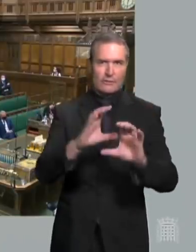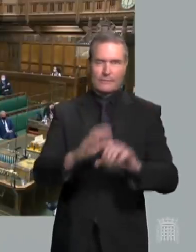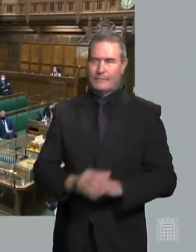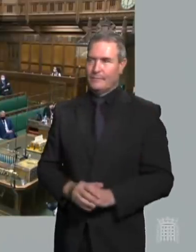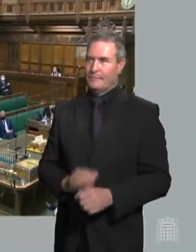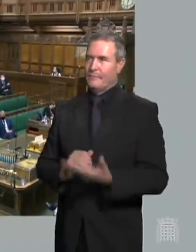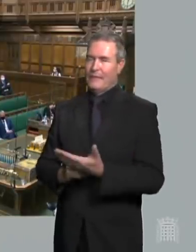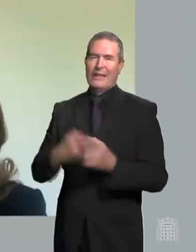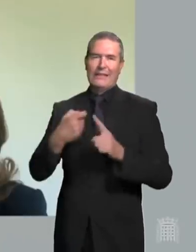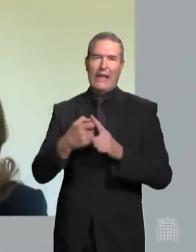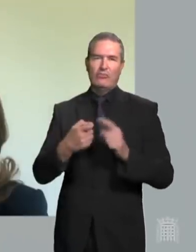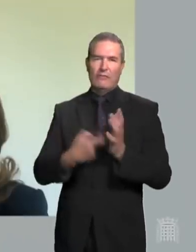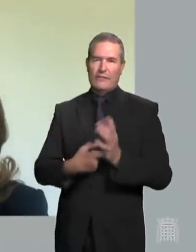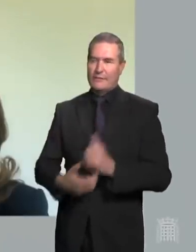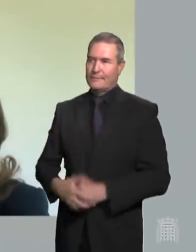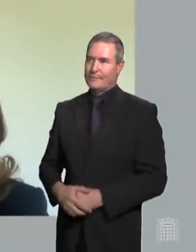Griffith it's Kate